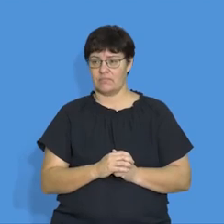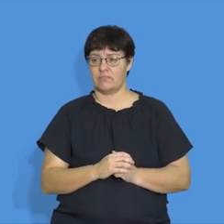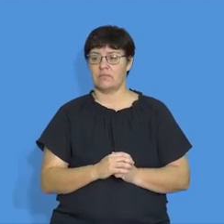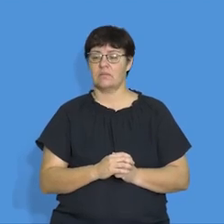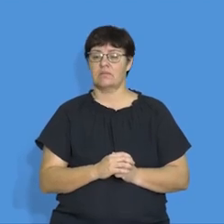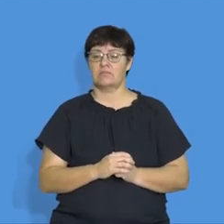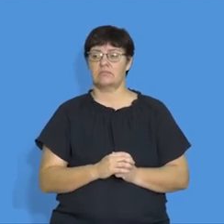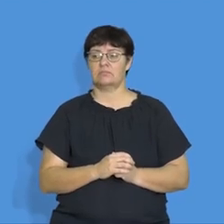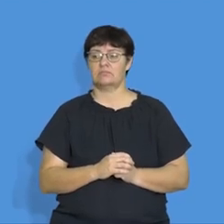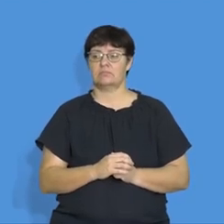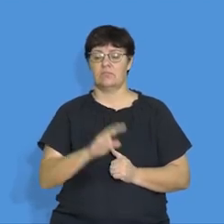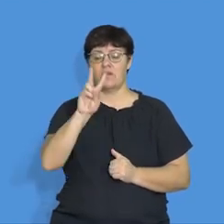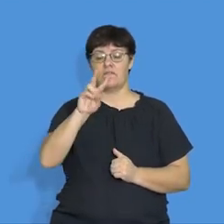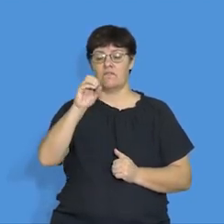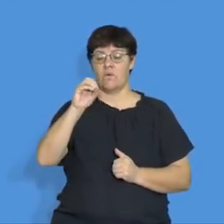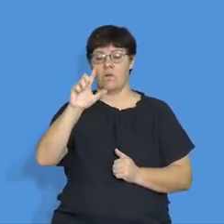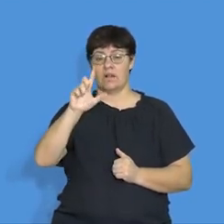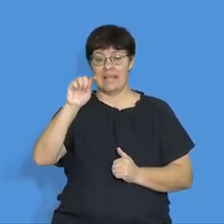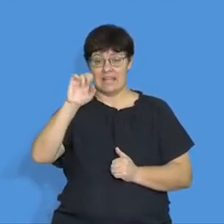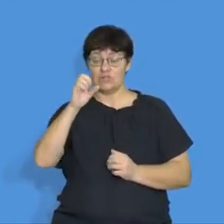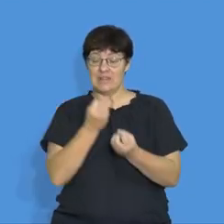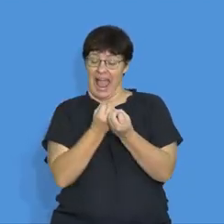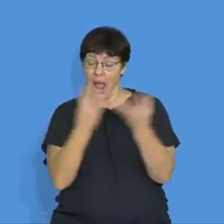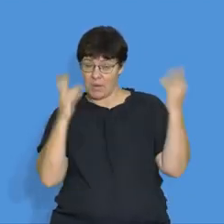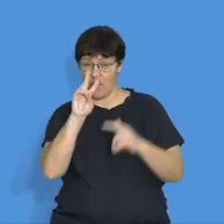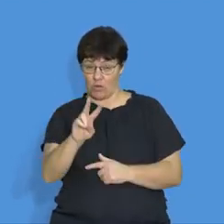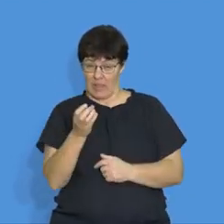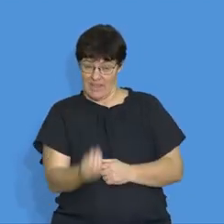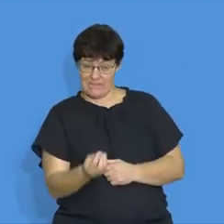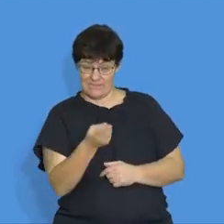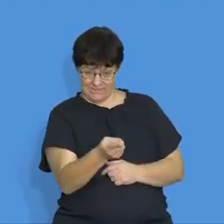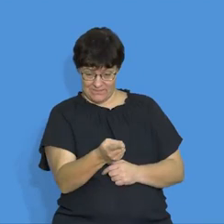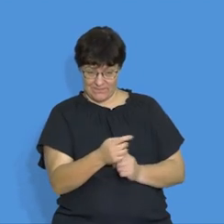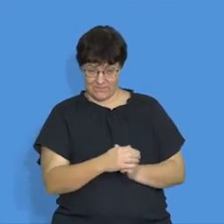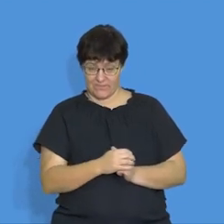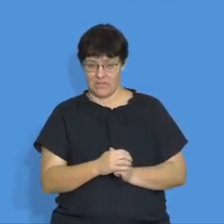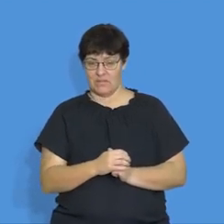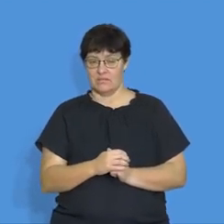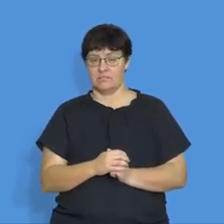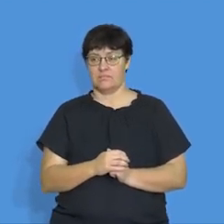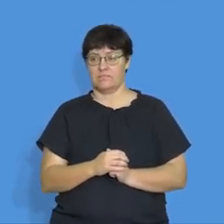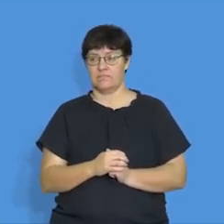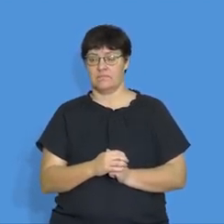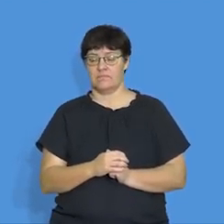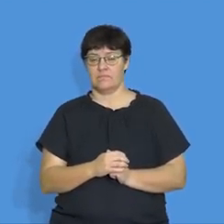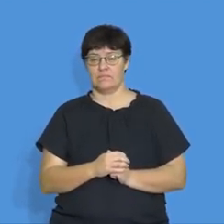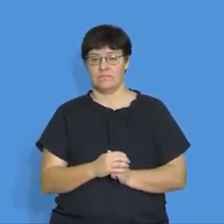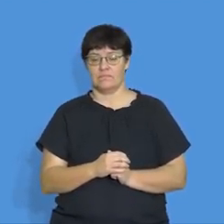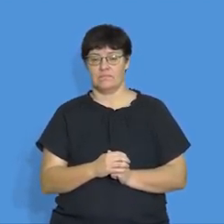is actually the quantity, okay? So voltage is the quantity, okay,